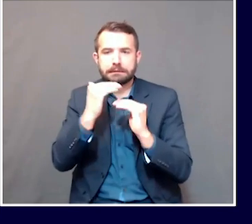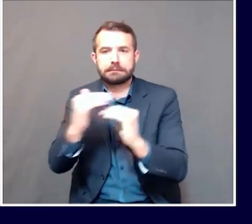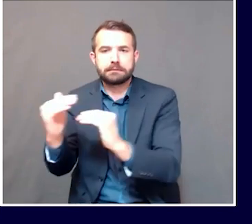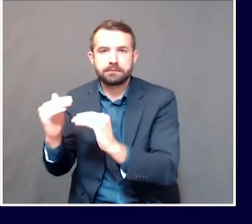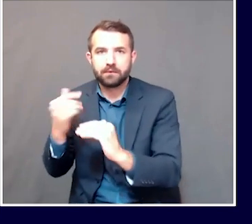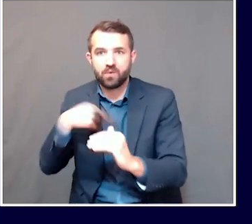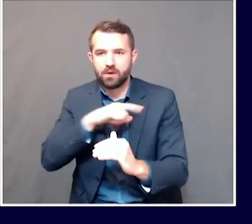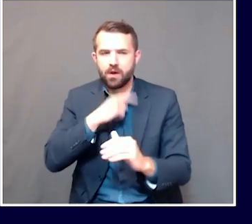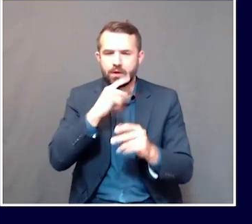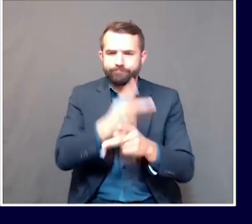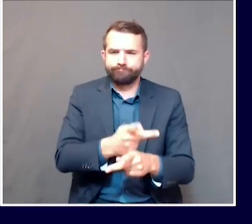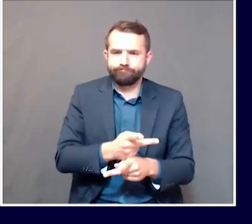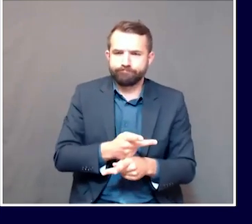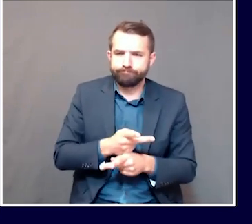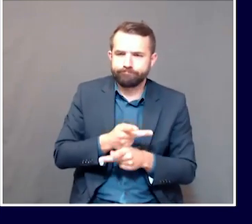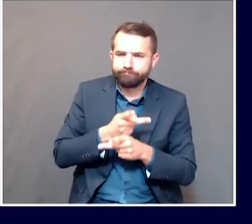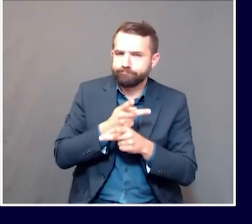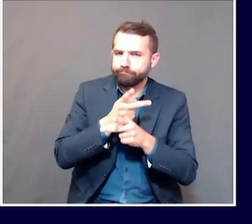about that.